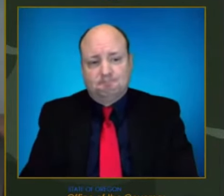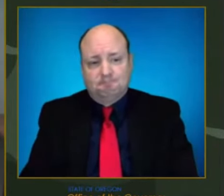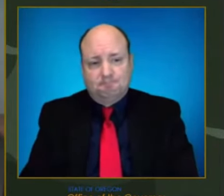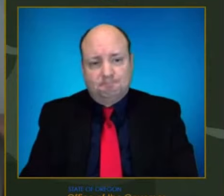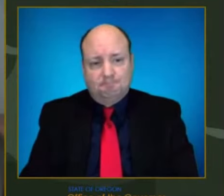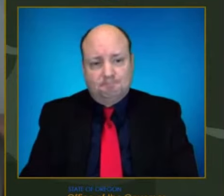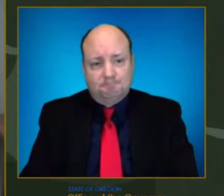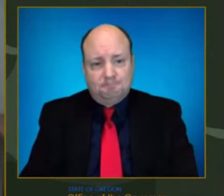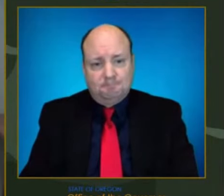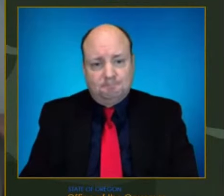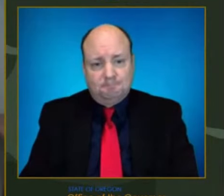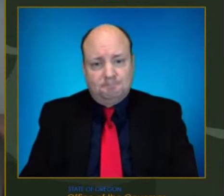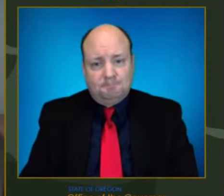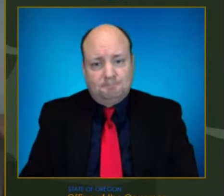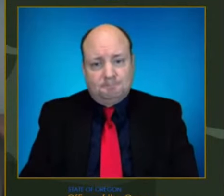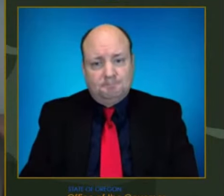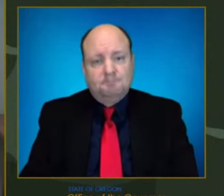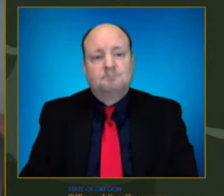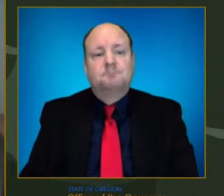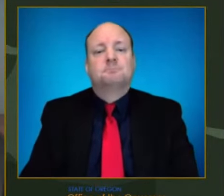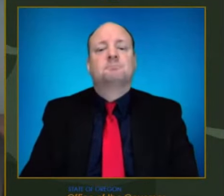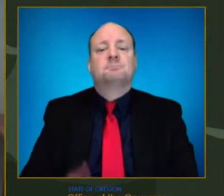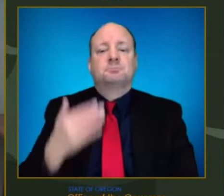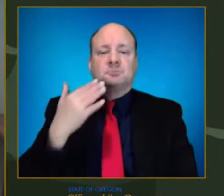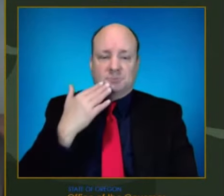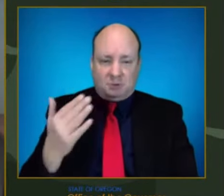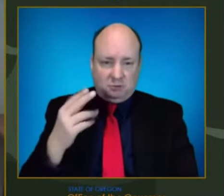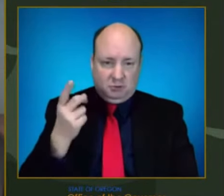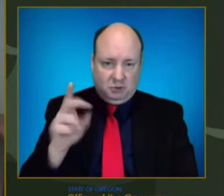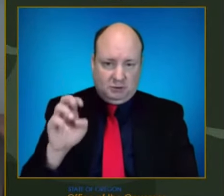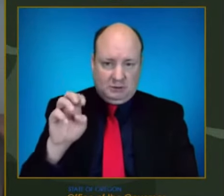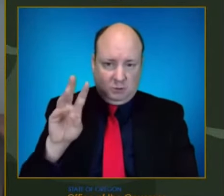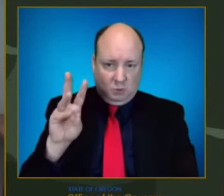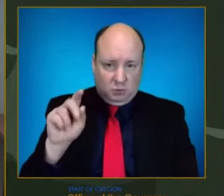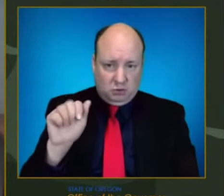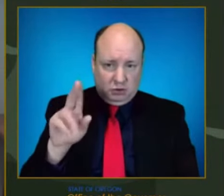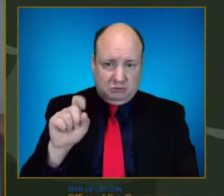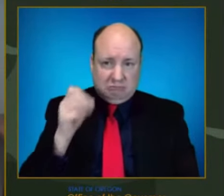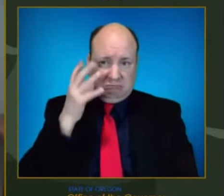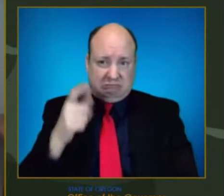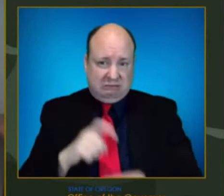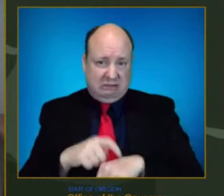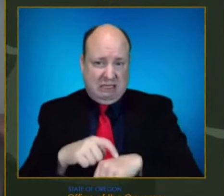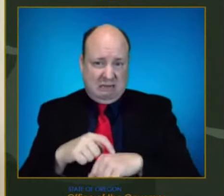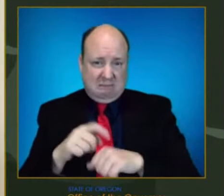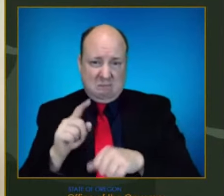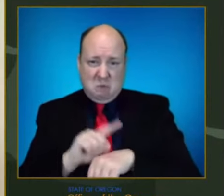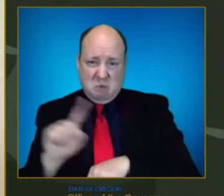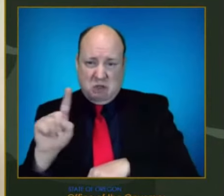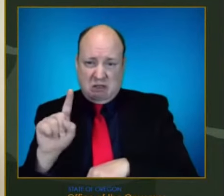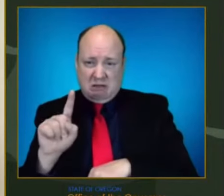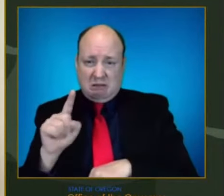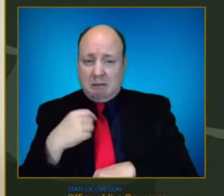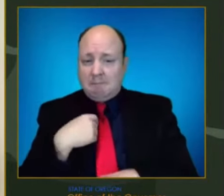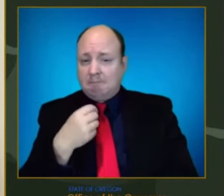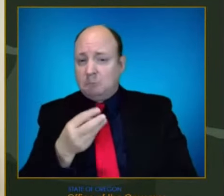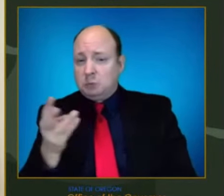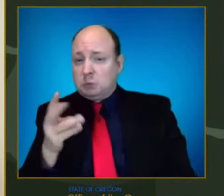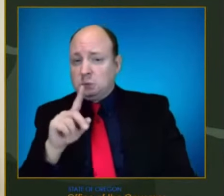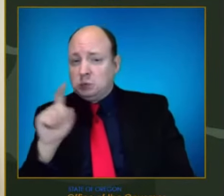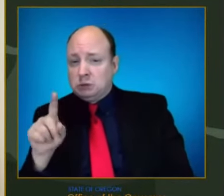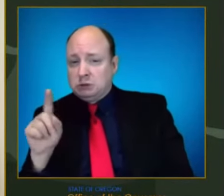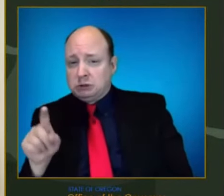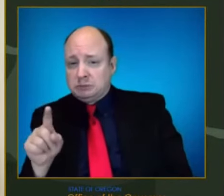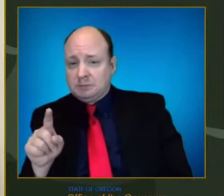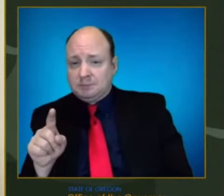Thank you, Dr. Edwards, and thank you, Tim. We're going to go past 1 p.m. to take a few more questions. We'll go next to Julia Silverman with Portland Monthly.